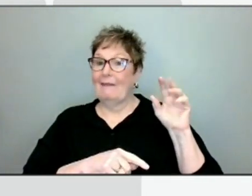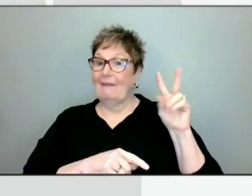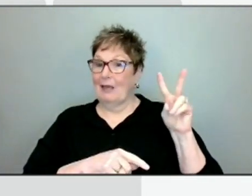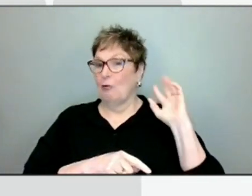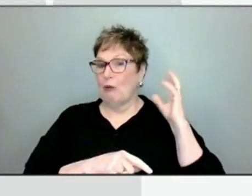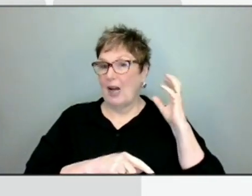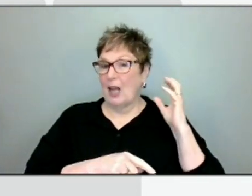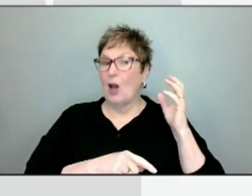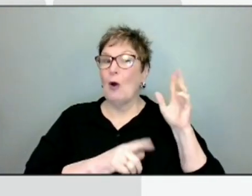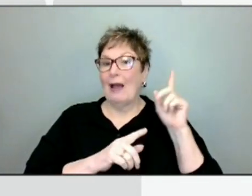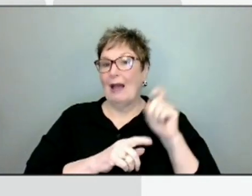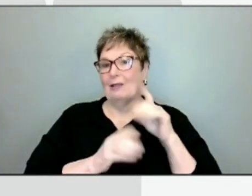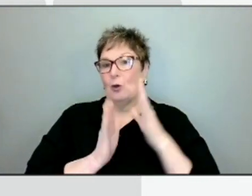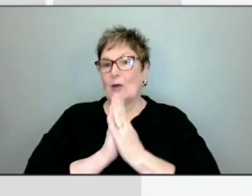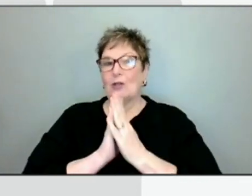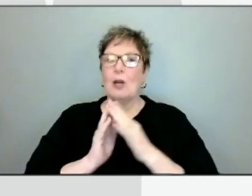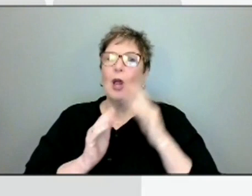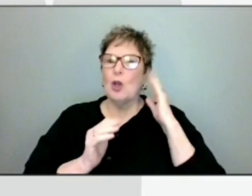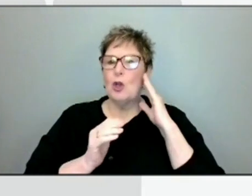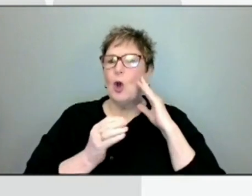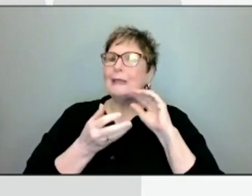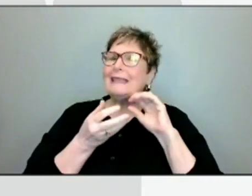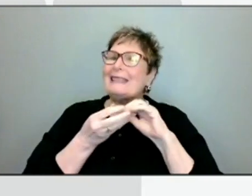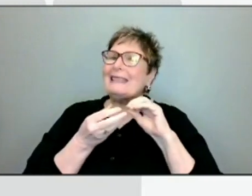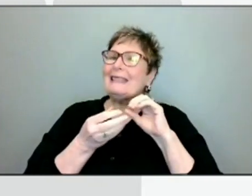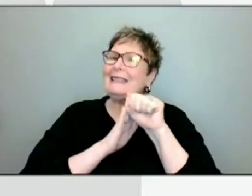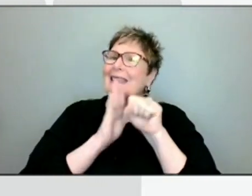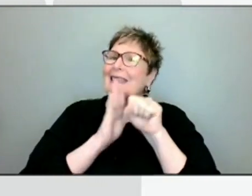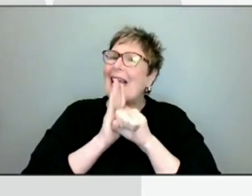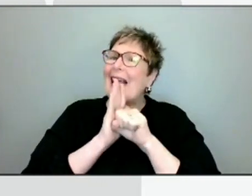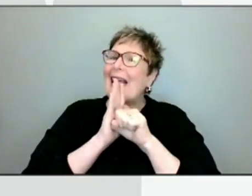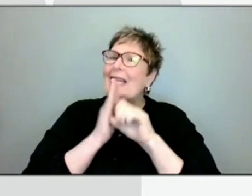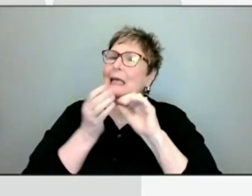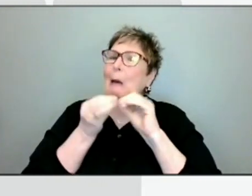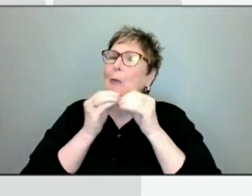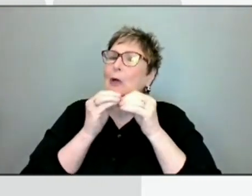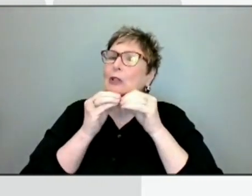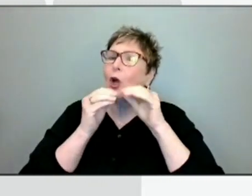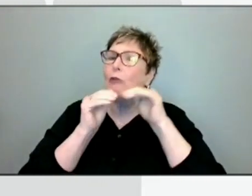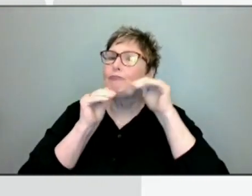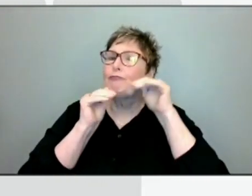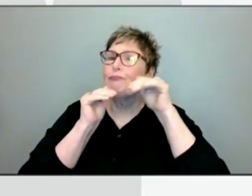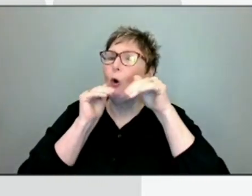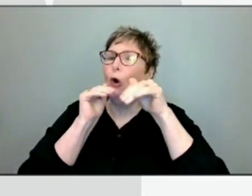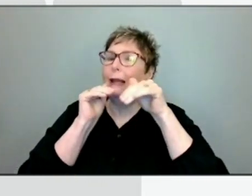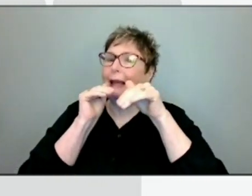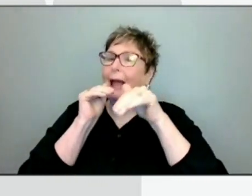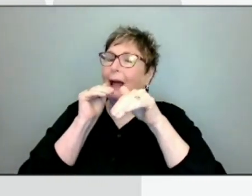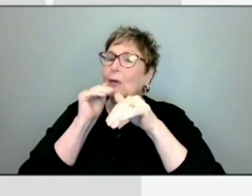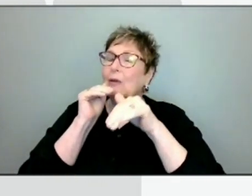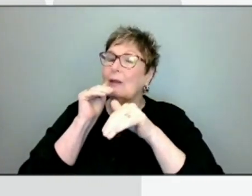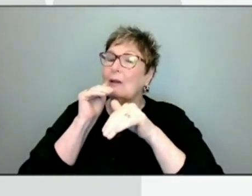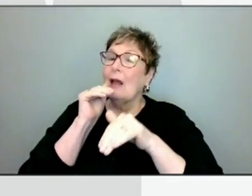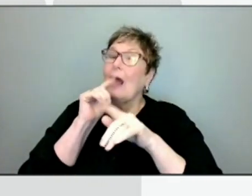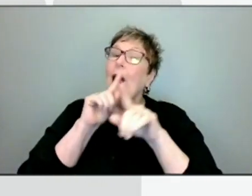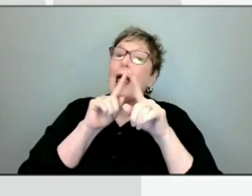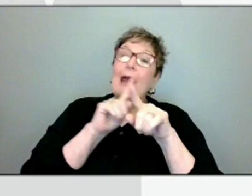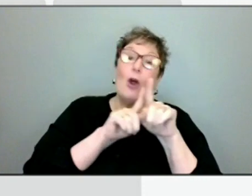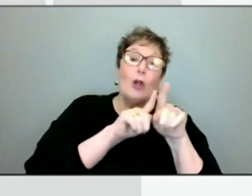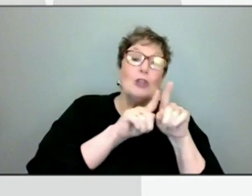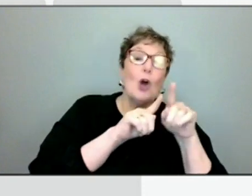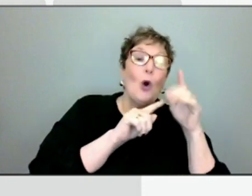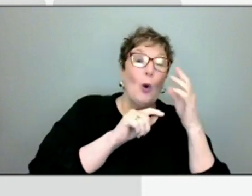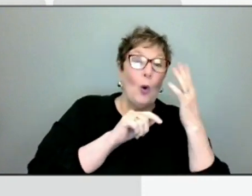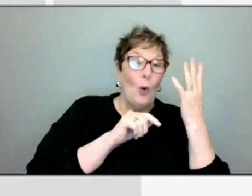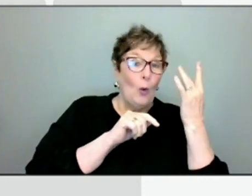because the state numbers have gone down drastically and continue to go down. And also because the head